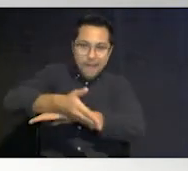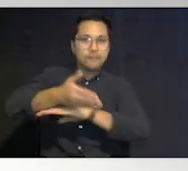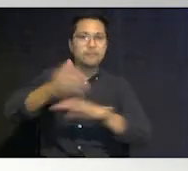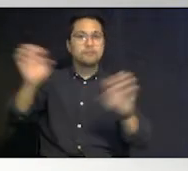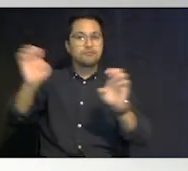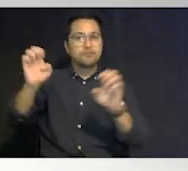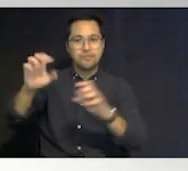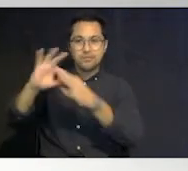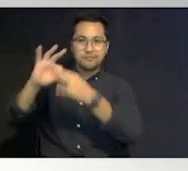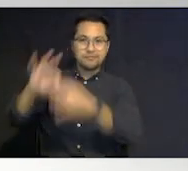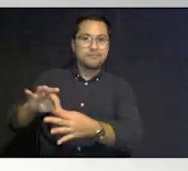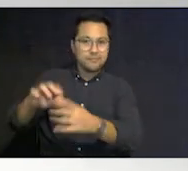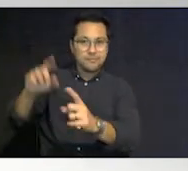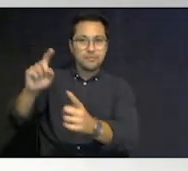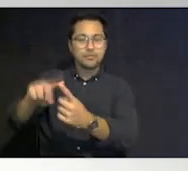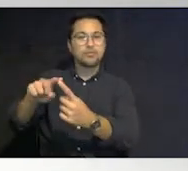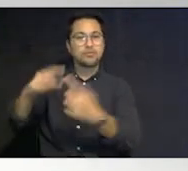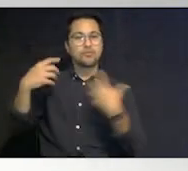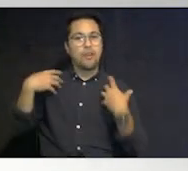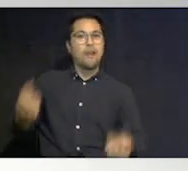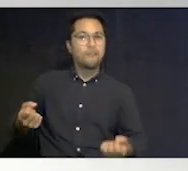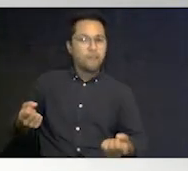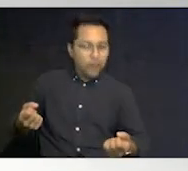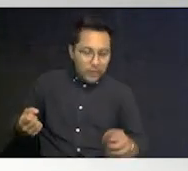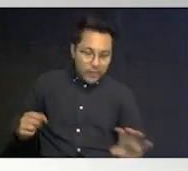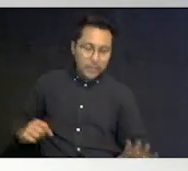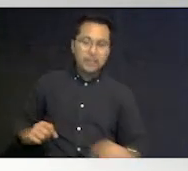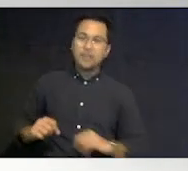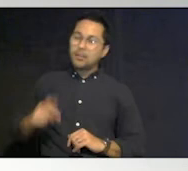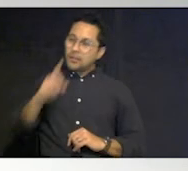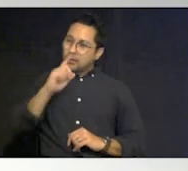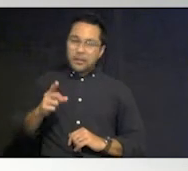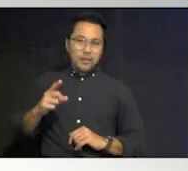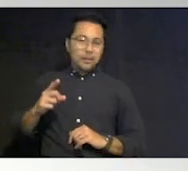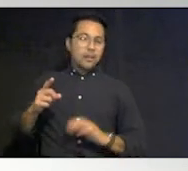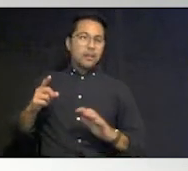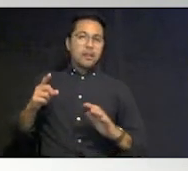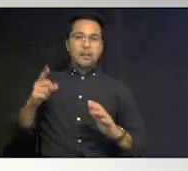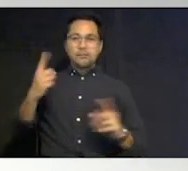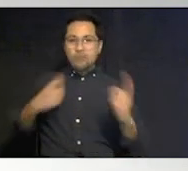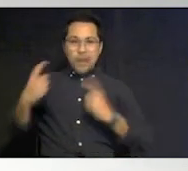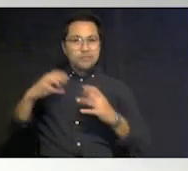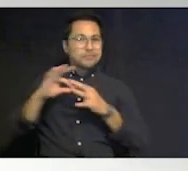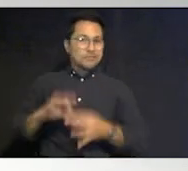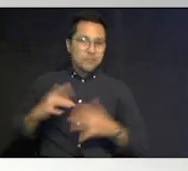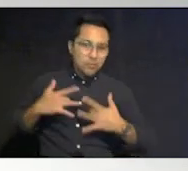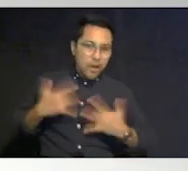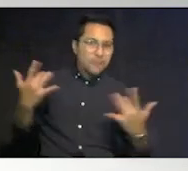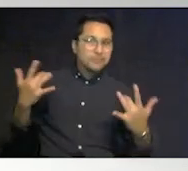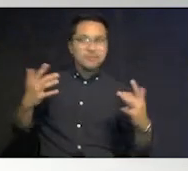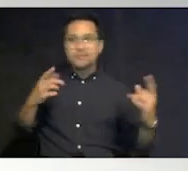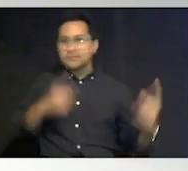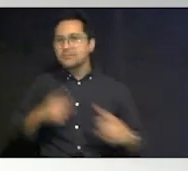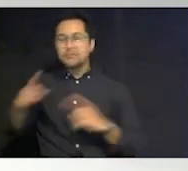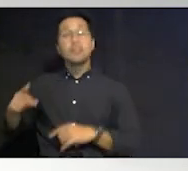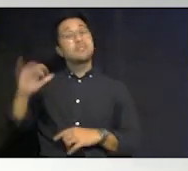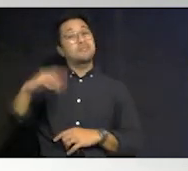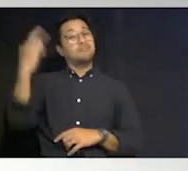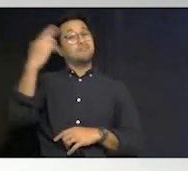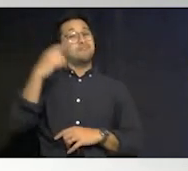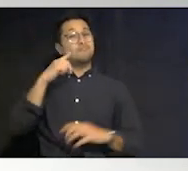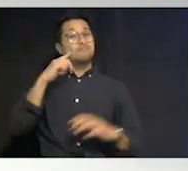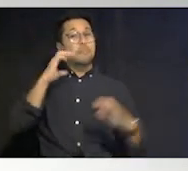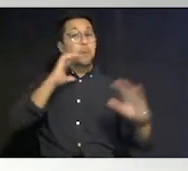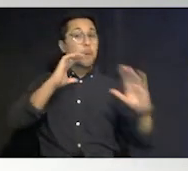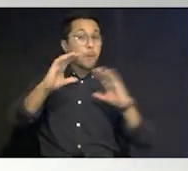recovery and um there's always a lot of questions about what's going on and that's why that communication that michael was talking about